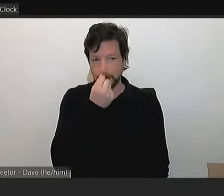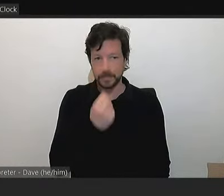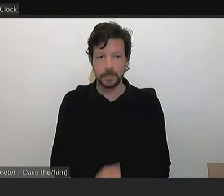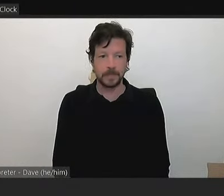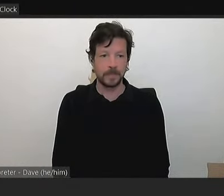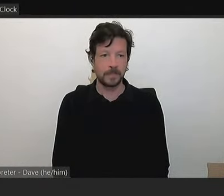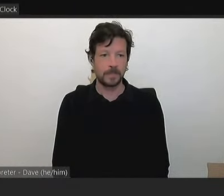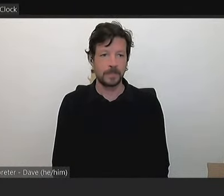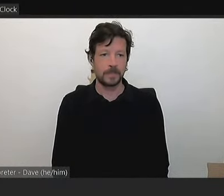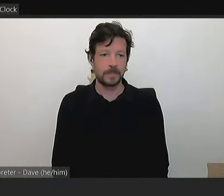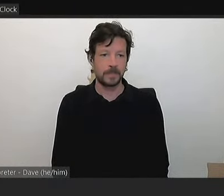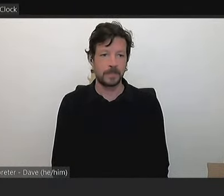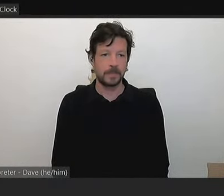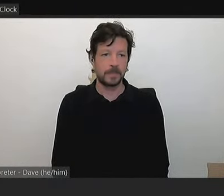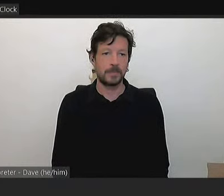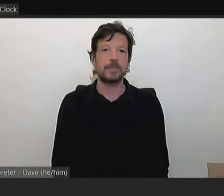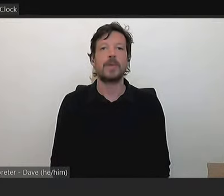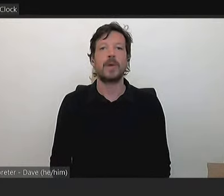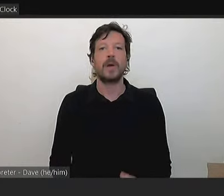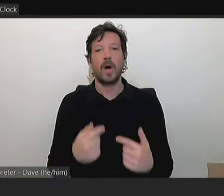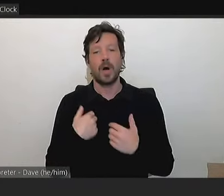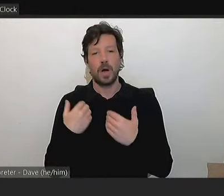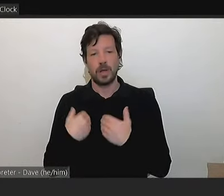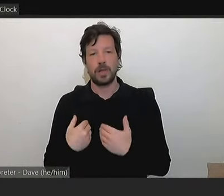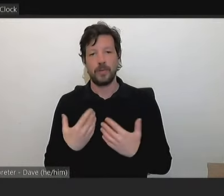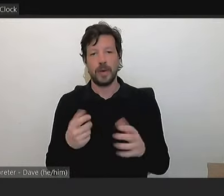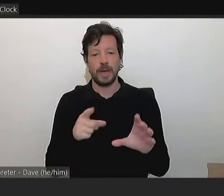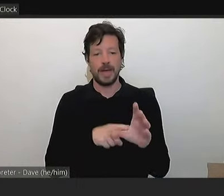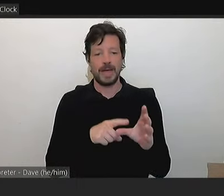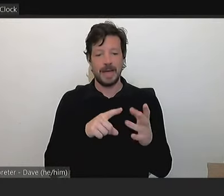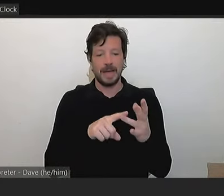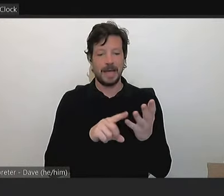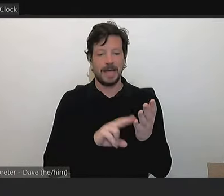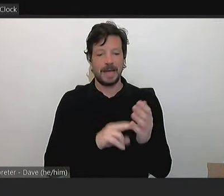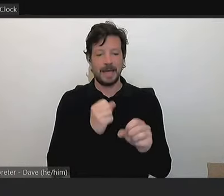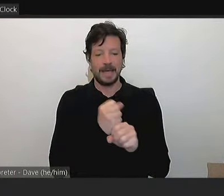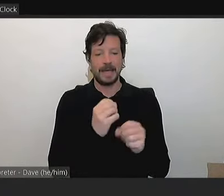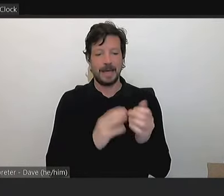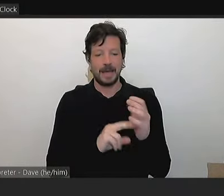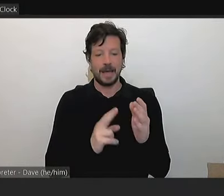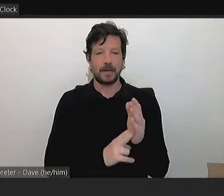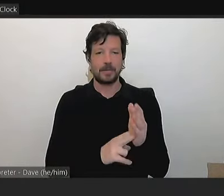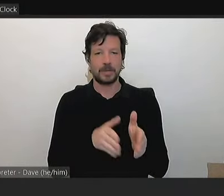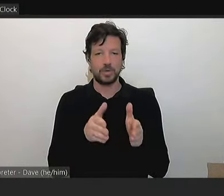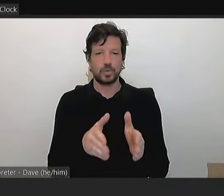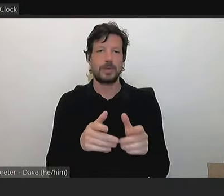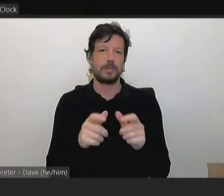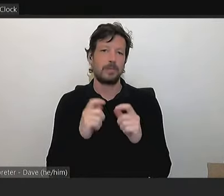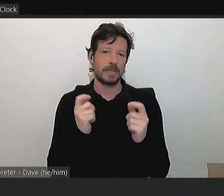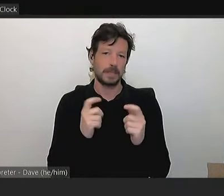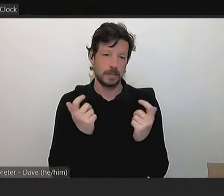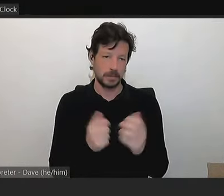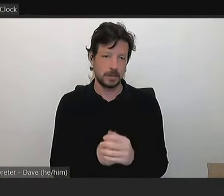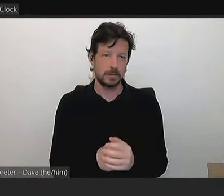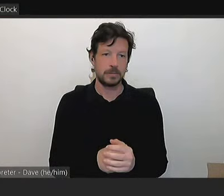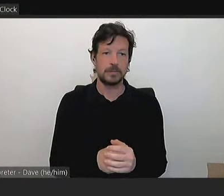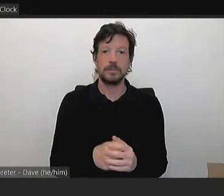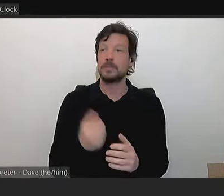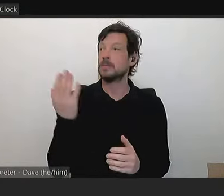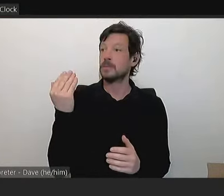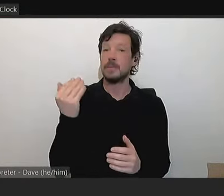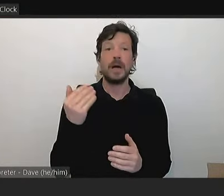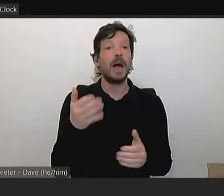Wayne, I'm a resident of Youngman Street Preston and not long ago we had residential parking